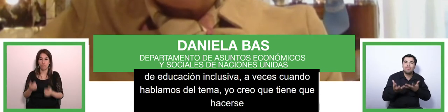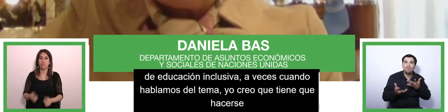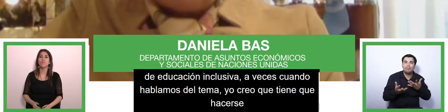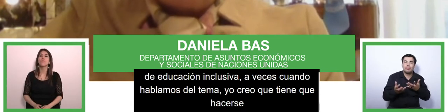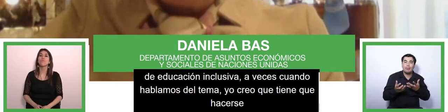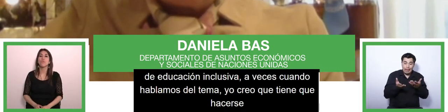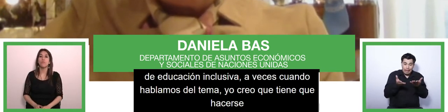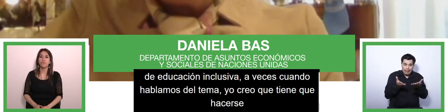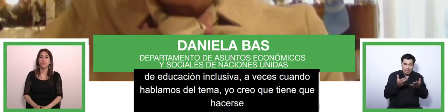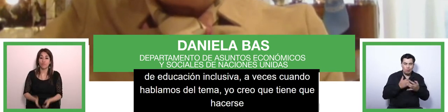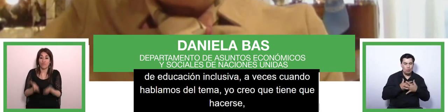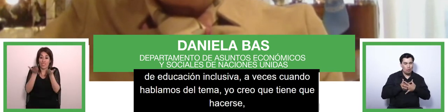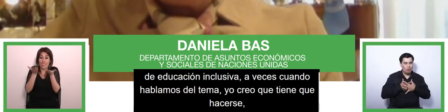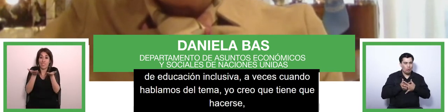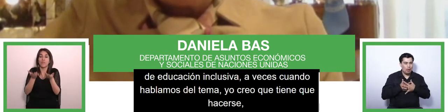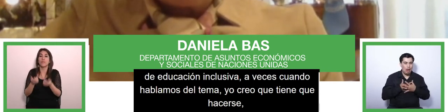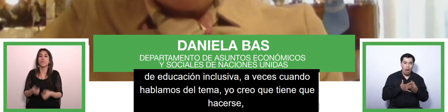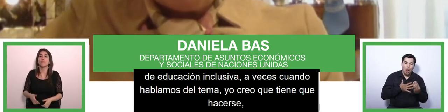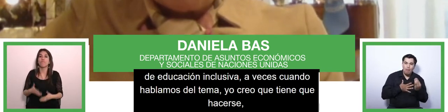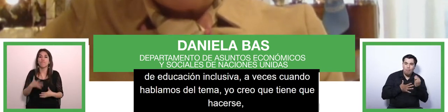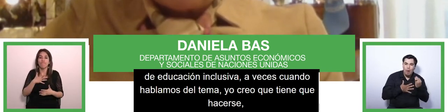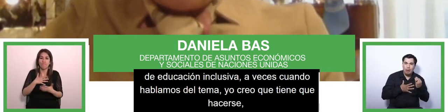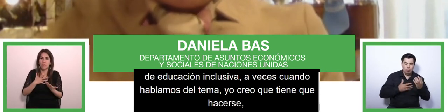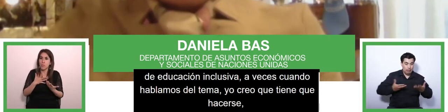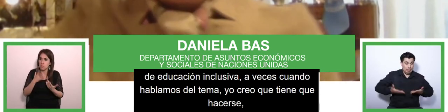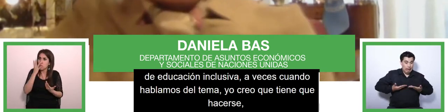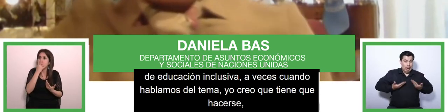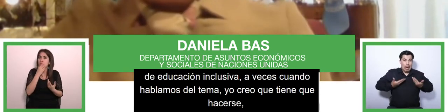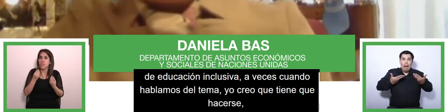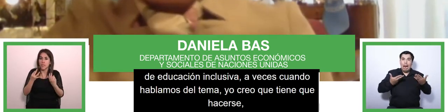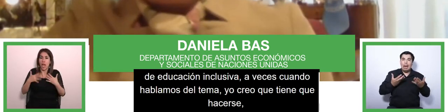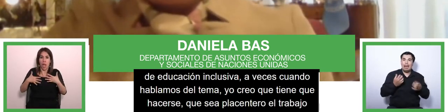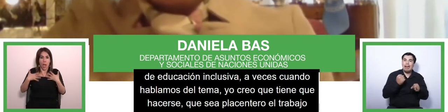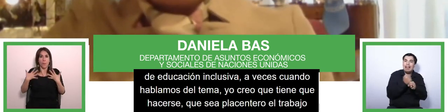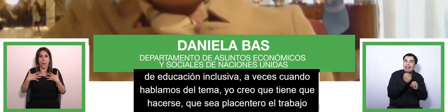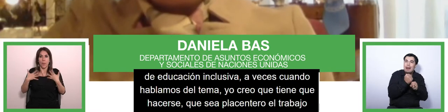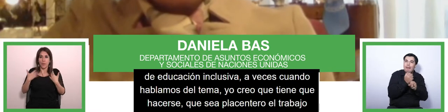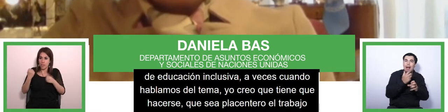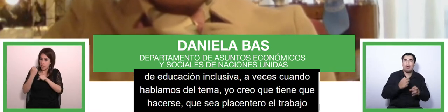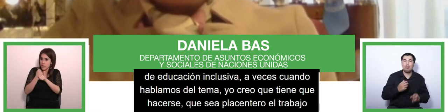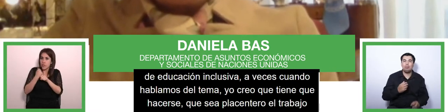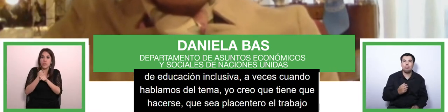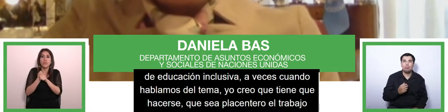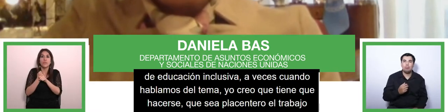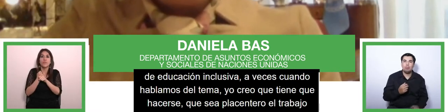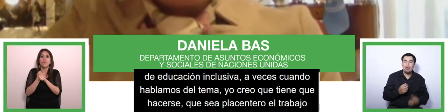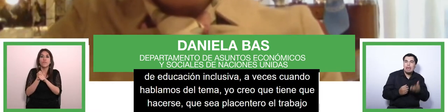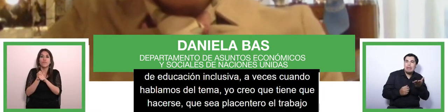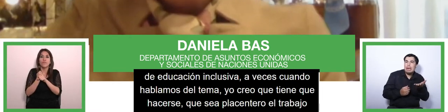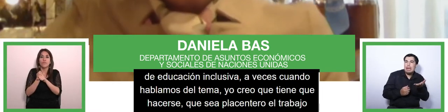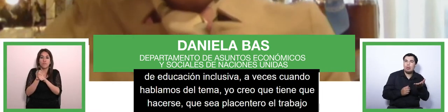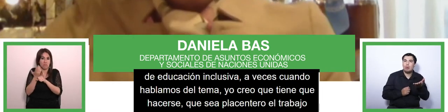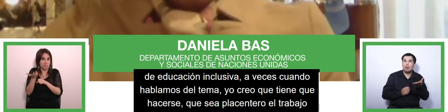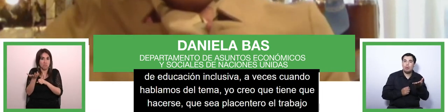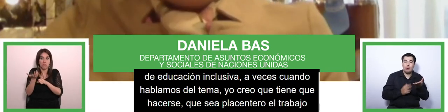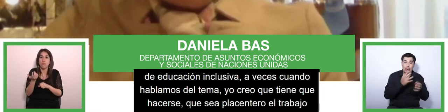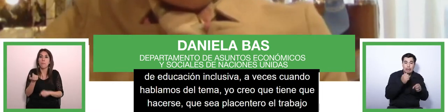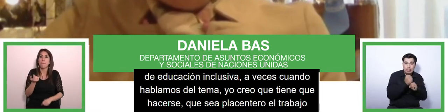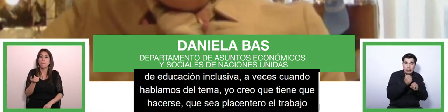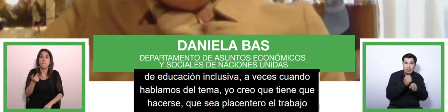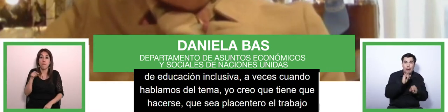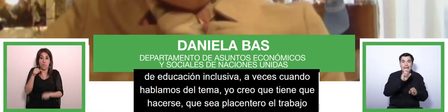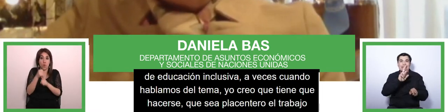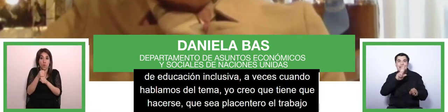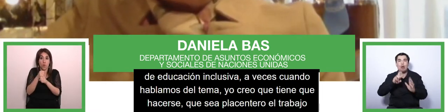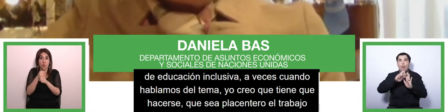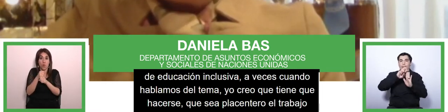for me to attend the meetings of zero project and and i learned a great deal so allow me